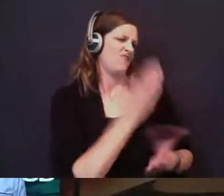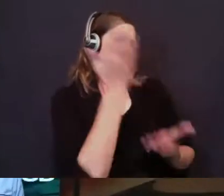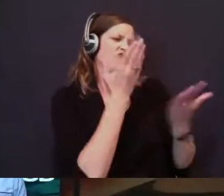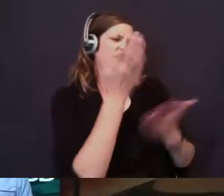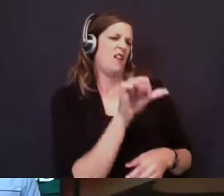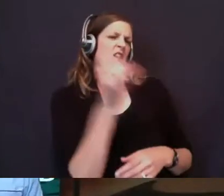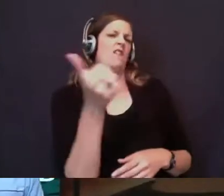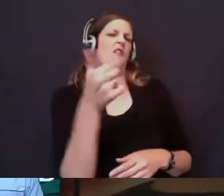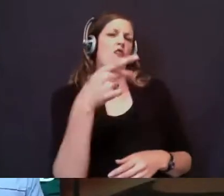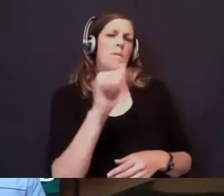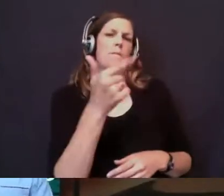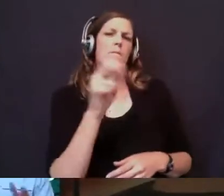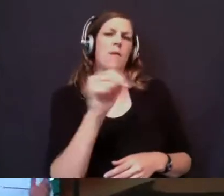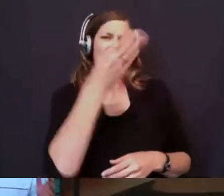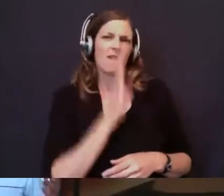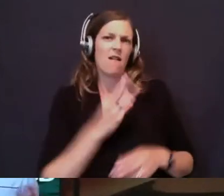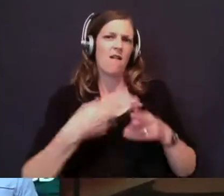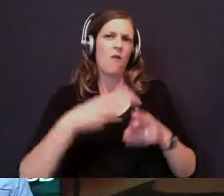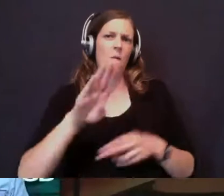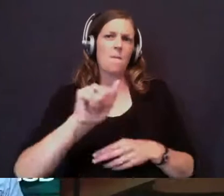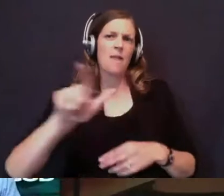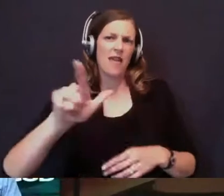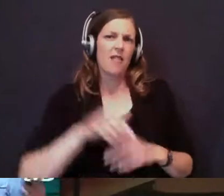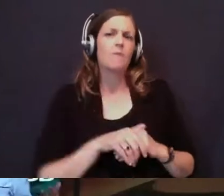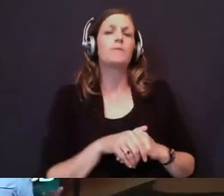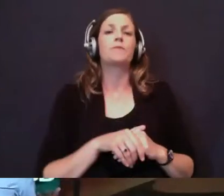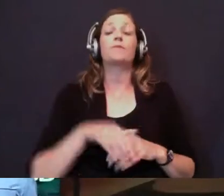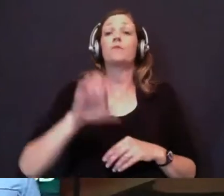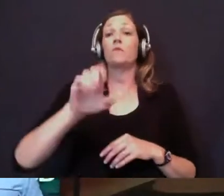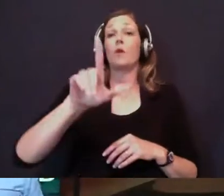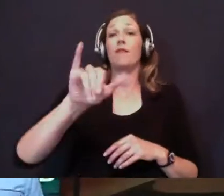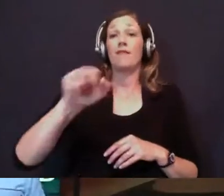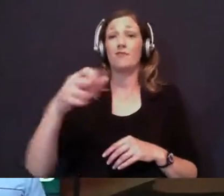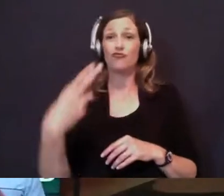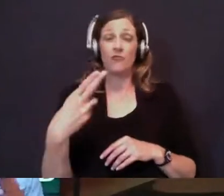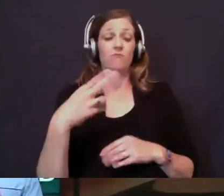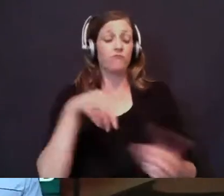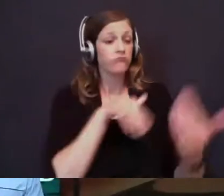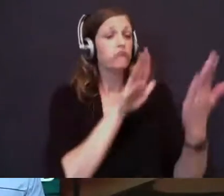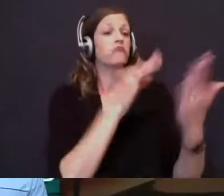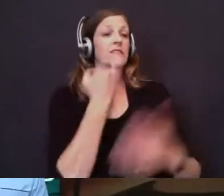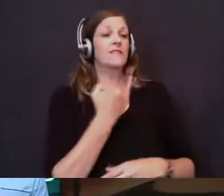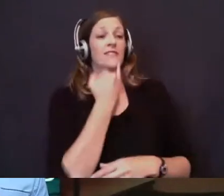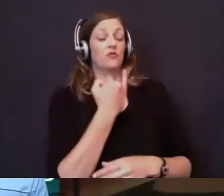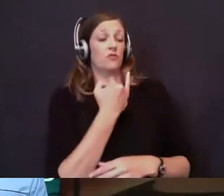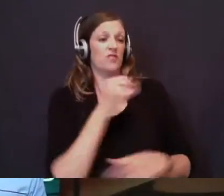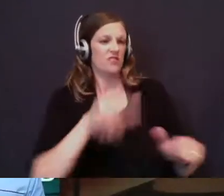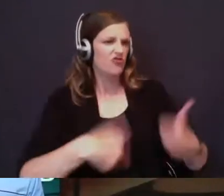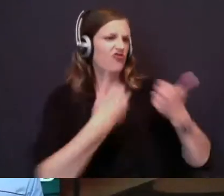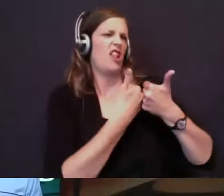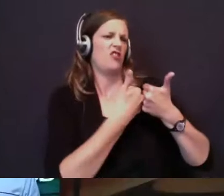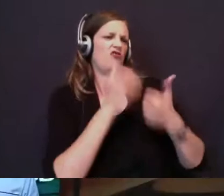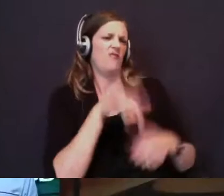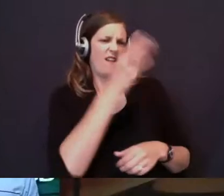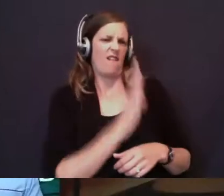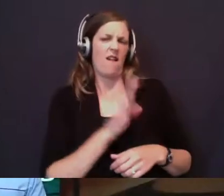god called Baal. So Elijah comes before Israel, and he challenges this god, this